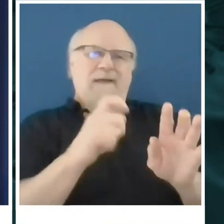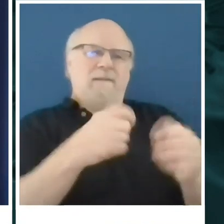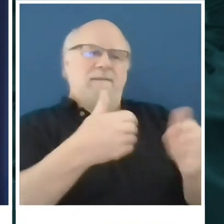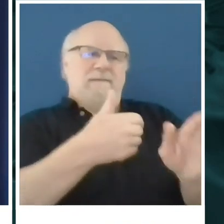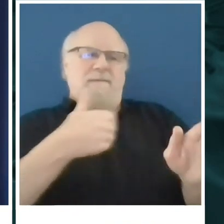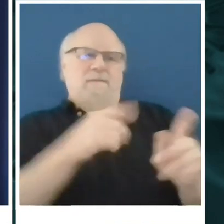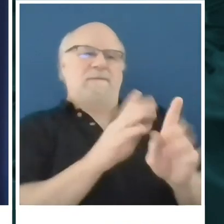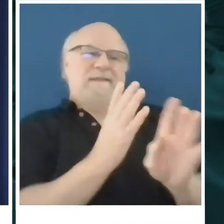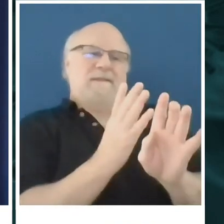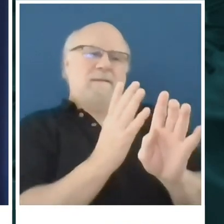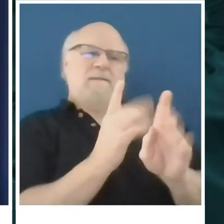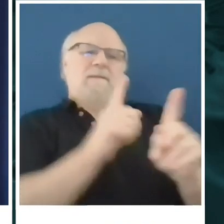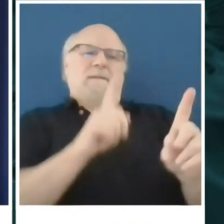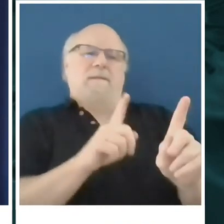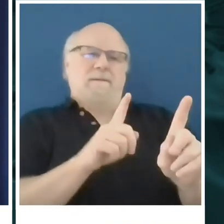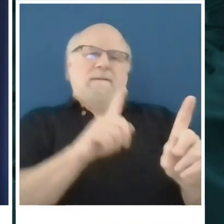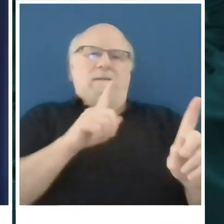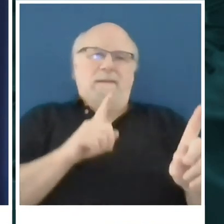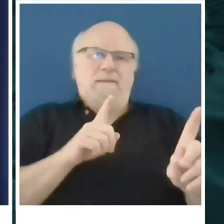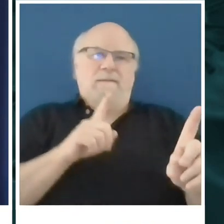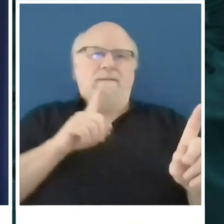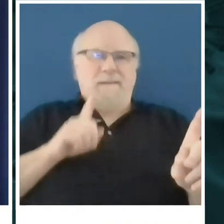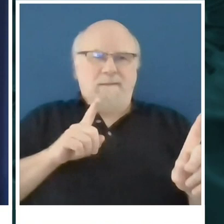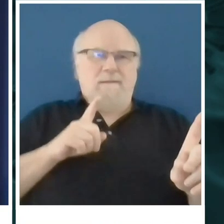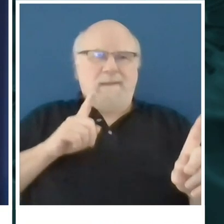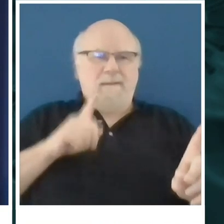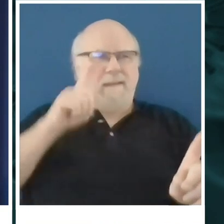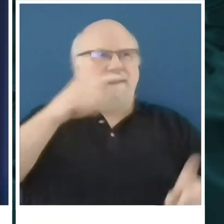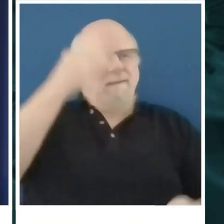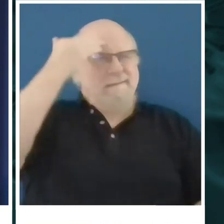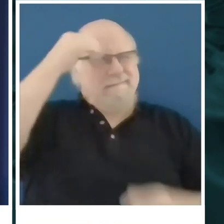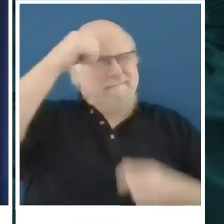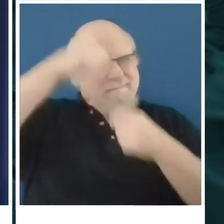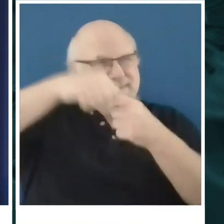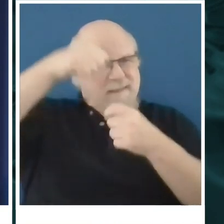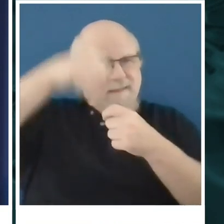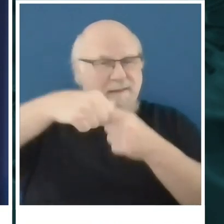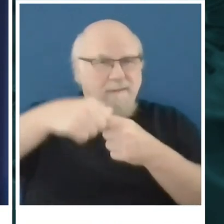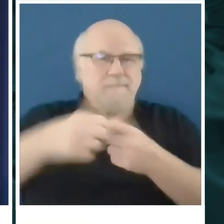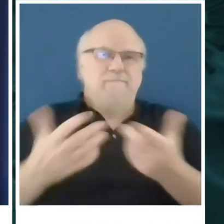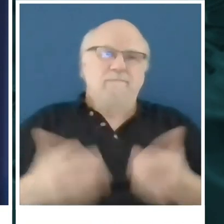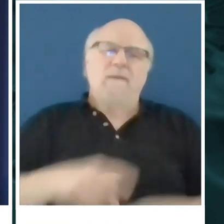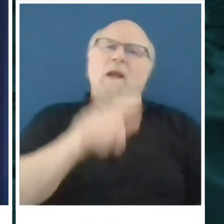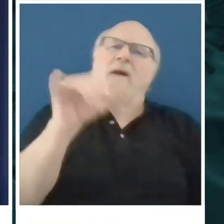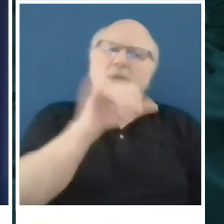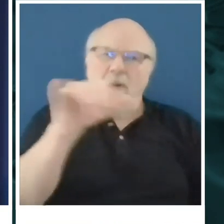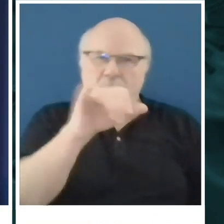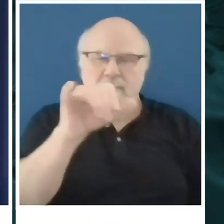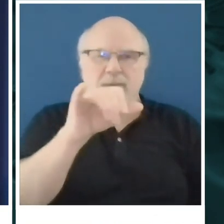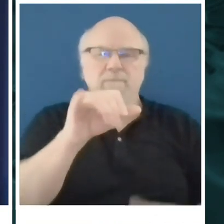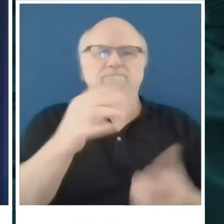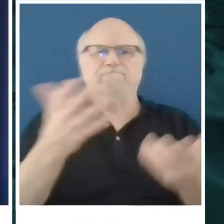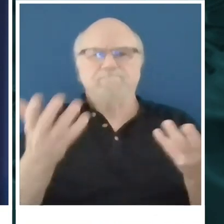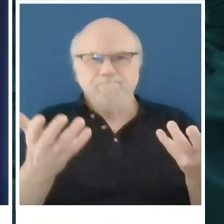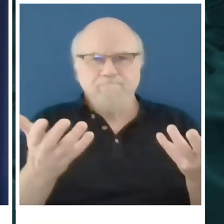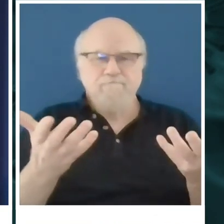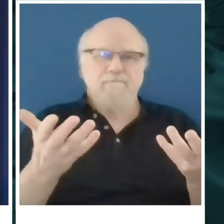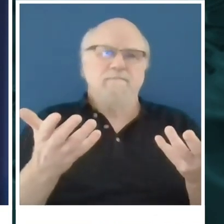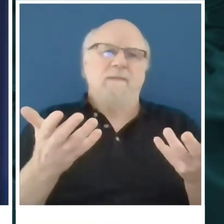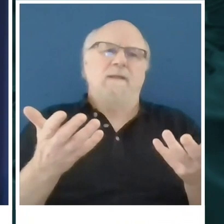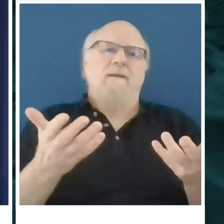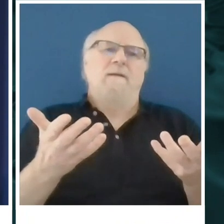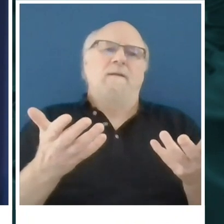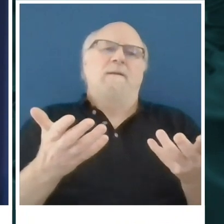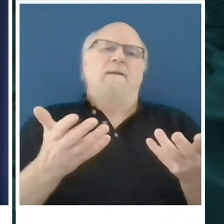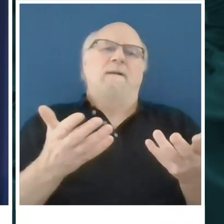people ought to be thinking about at this point. And I would also add that I named a